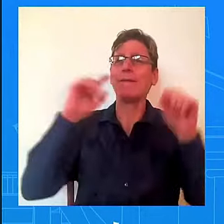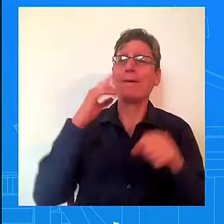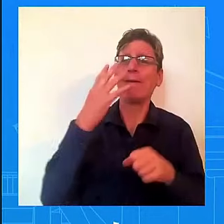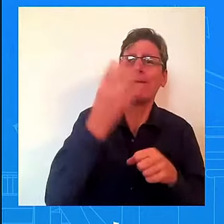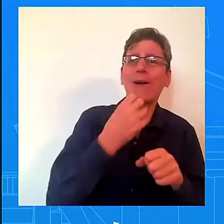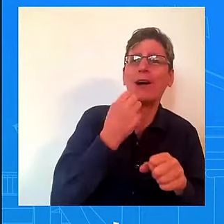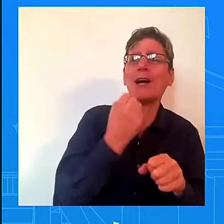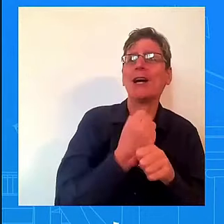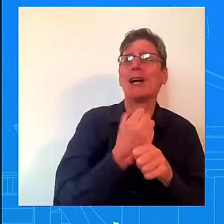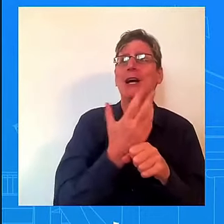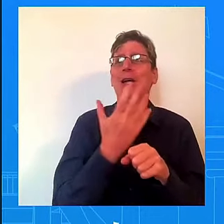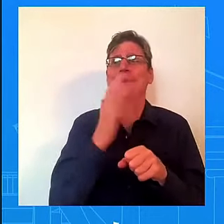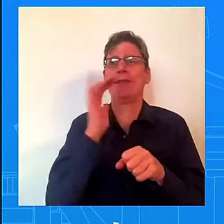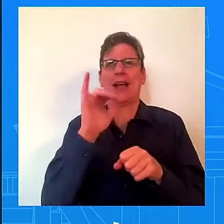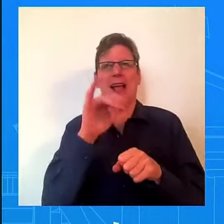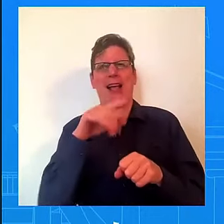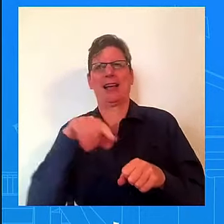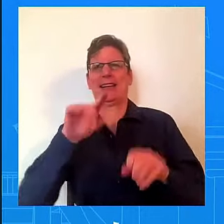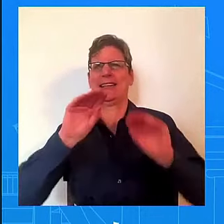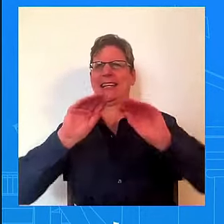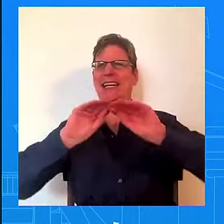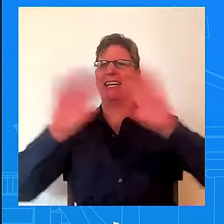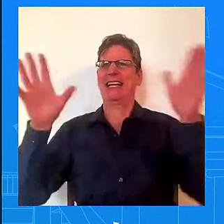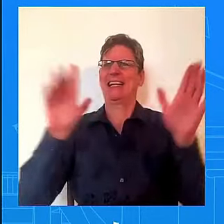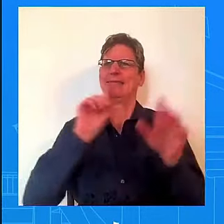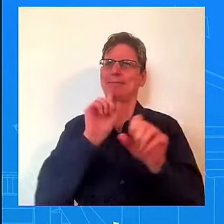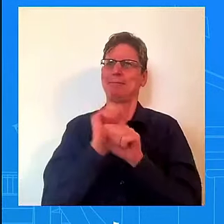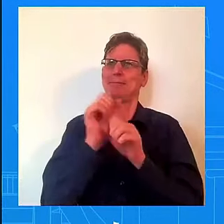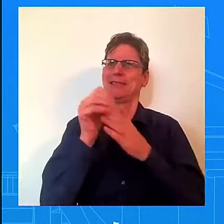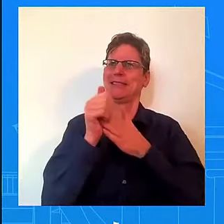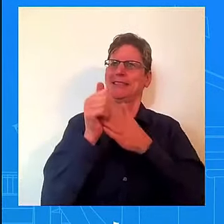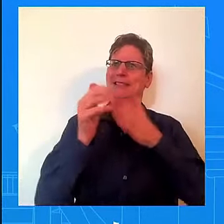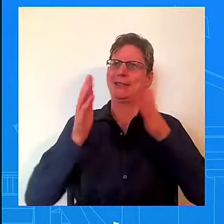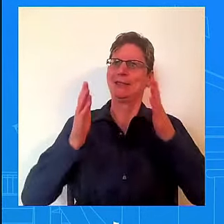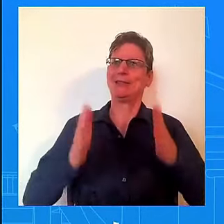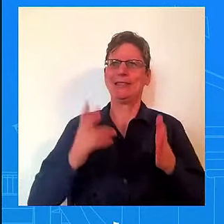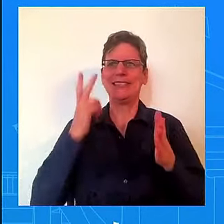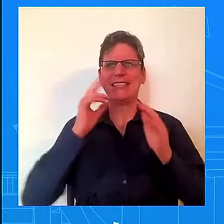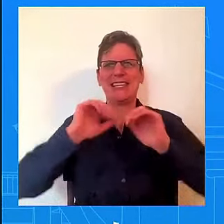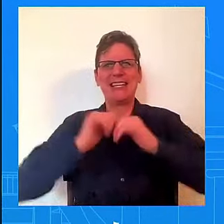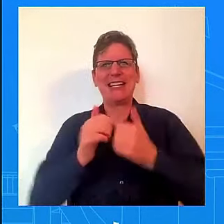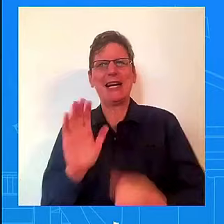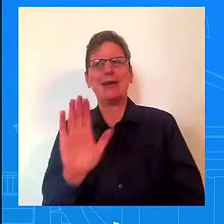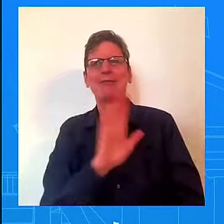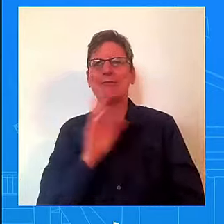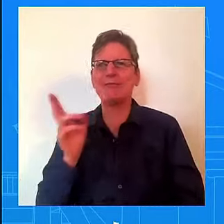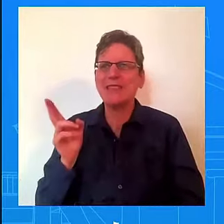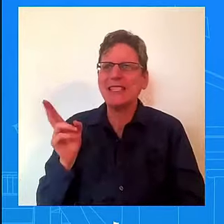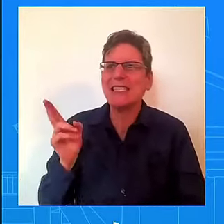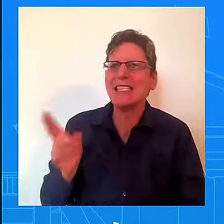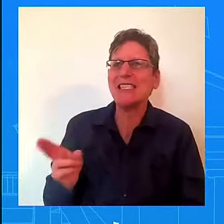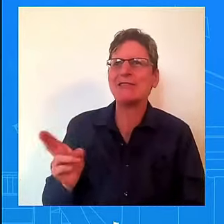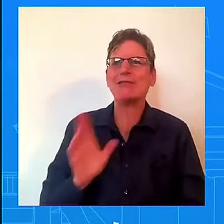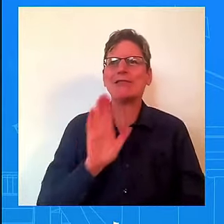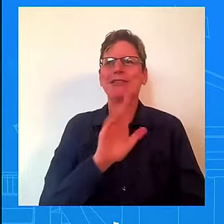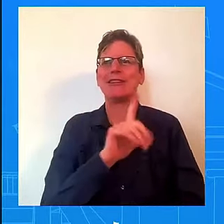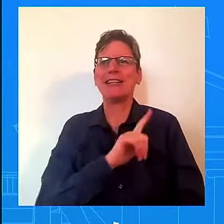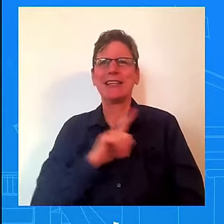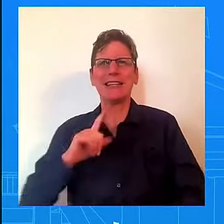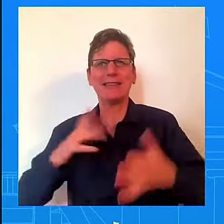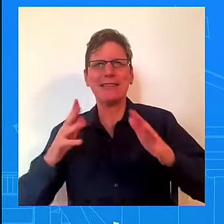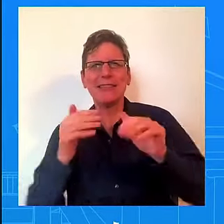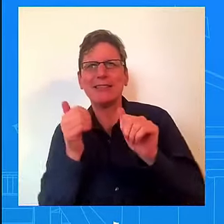legislation passed. The Secretary talked about Infrastructure Week. In the last administration, that was a joke. It was.